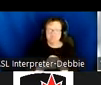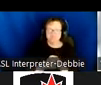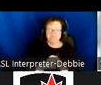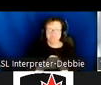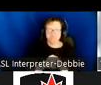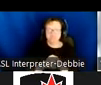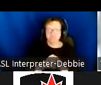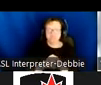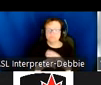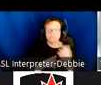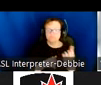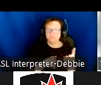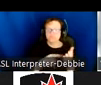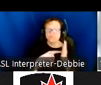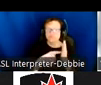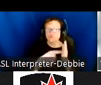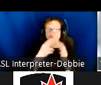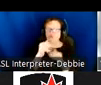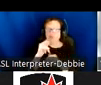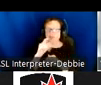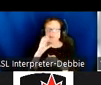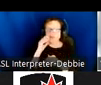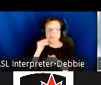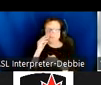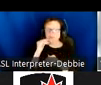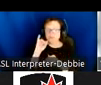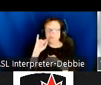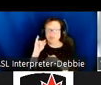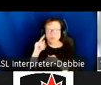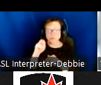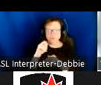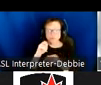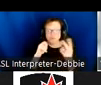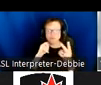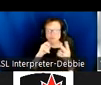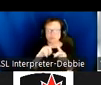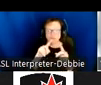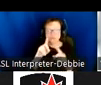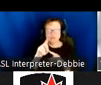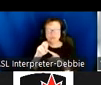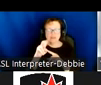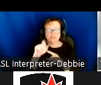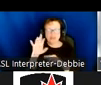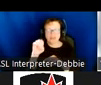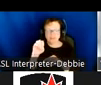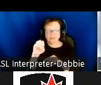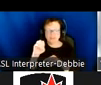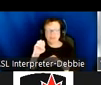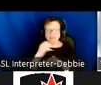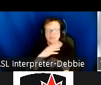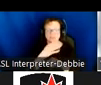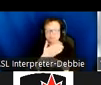This video shows the haptic experience of the image project with two different devices, the Hapley 2DIY and the dot pad.